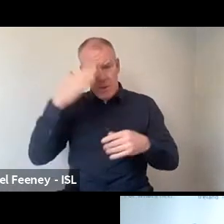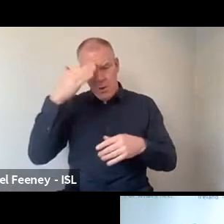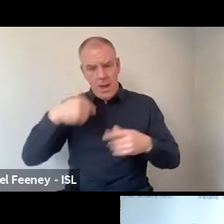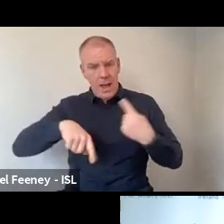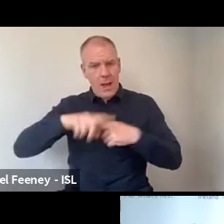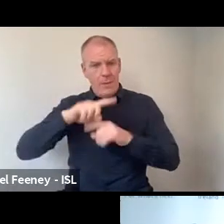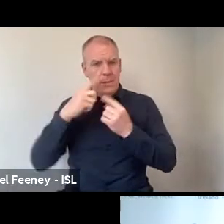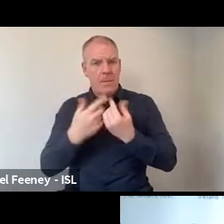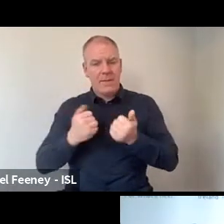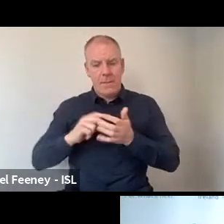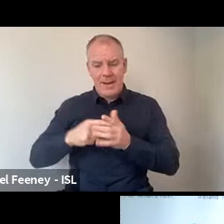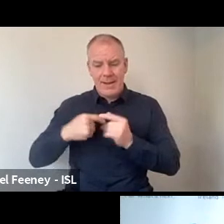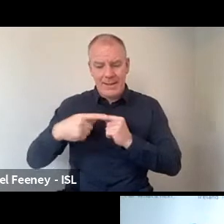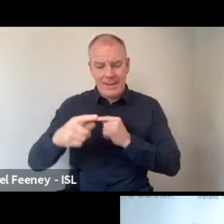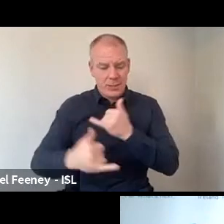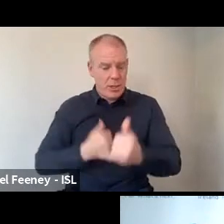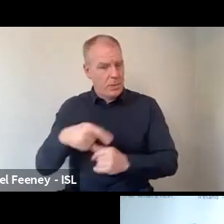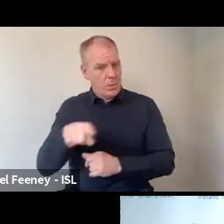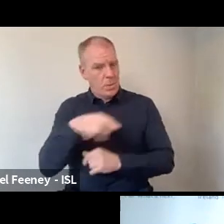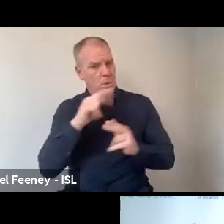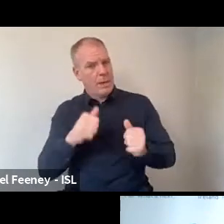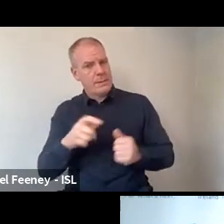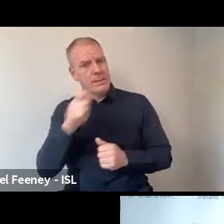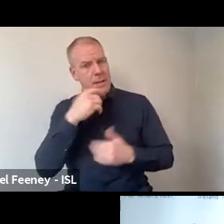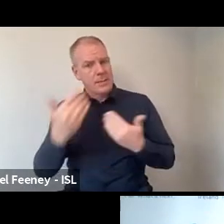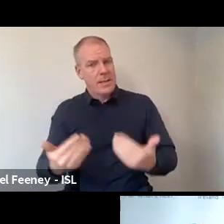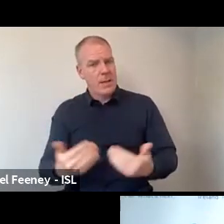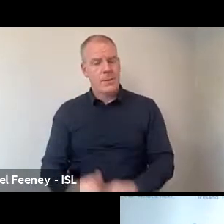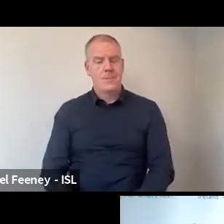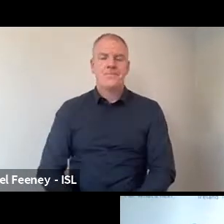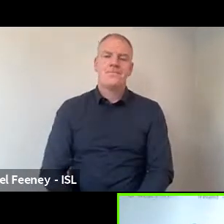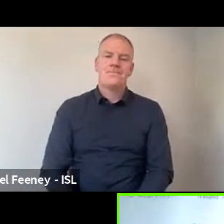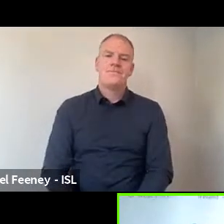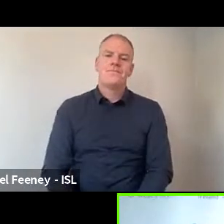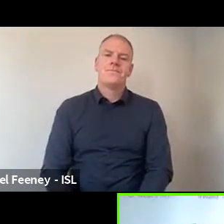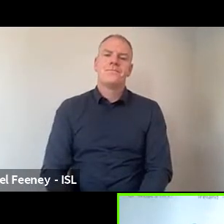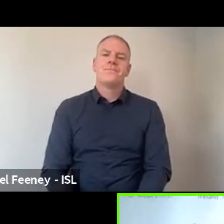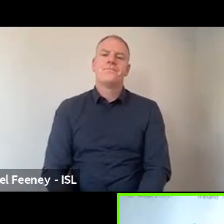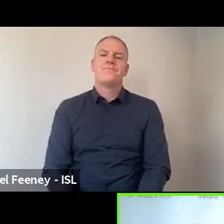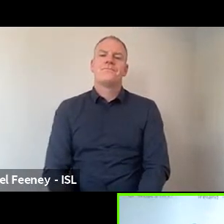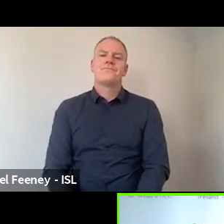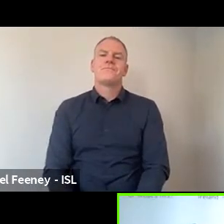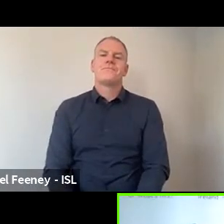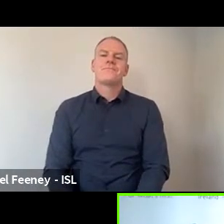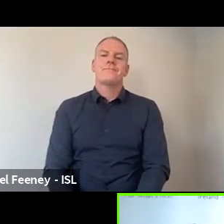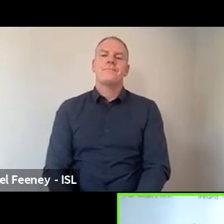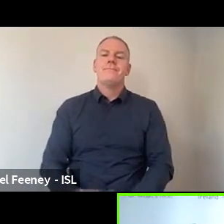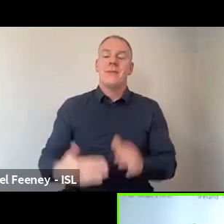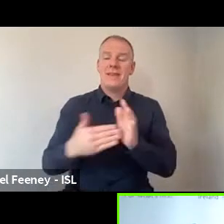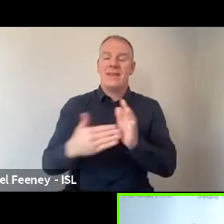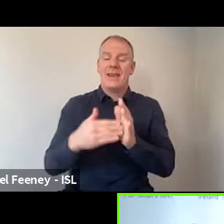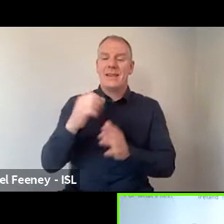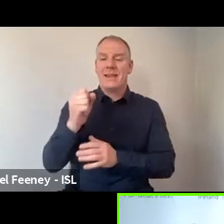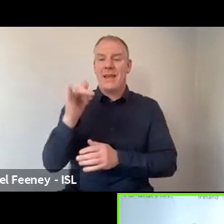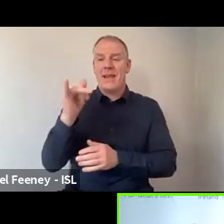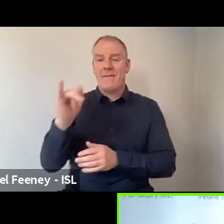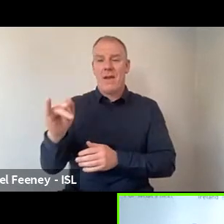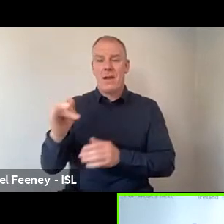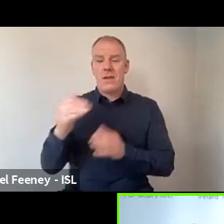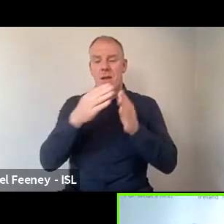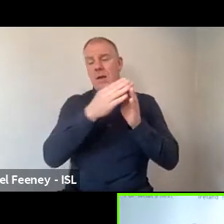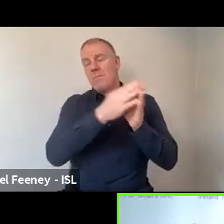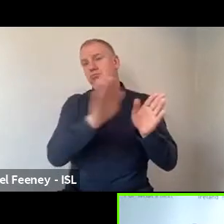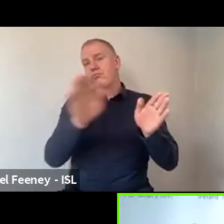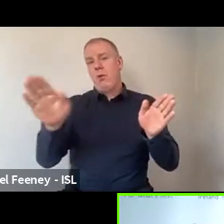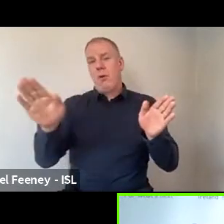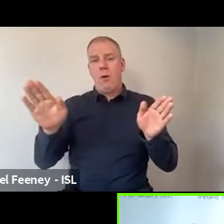has plans this year, but you might jump in there if you have any comment. Yeah, I mean, obviously, SFI has a fairly broad mandate